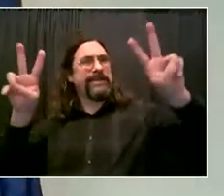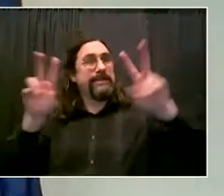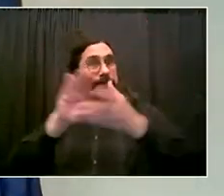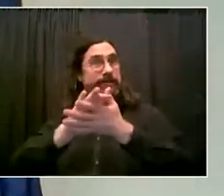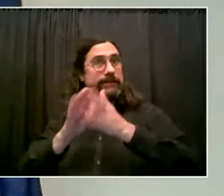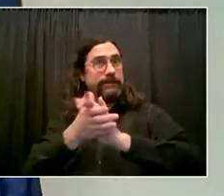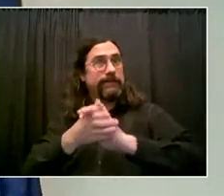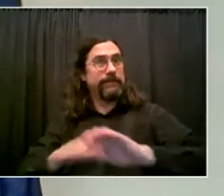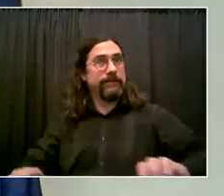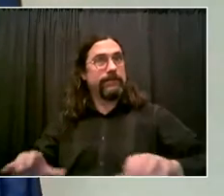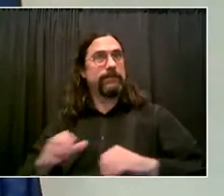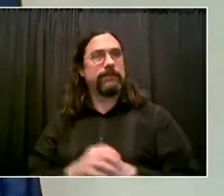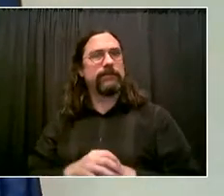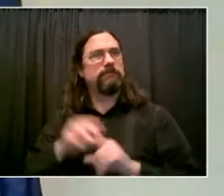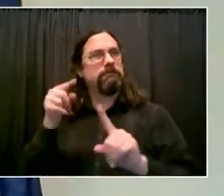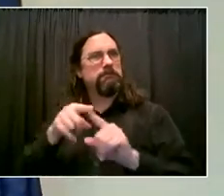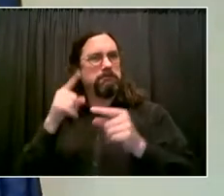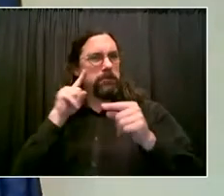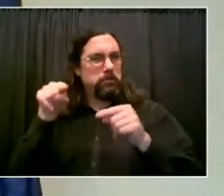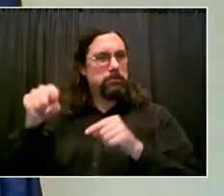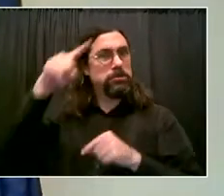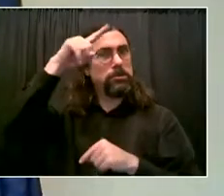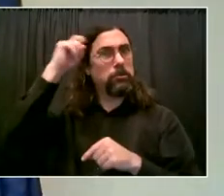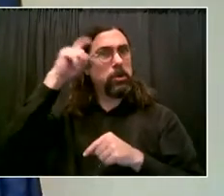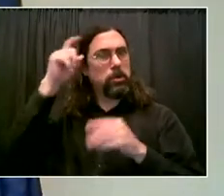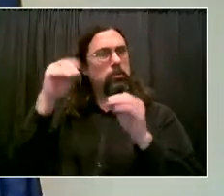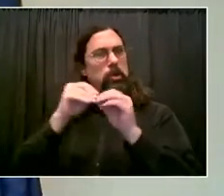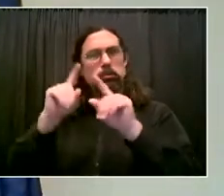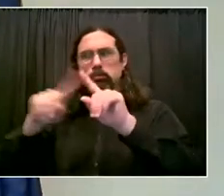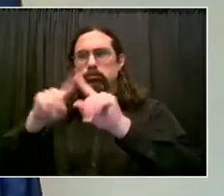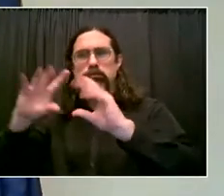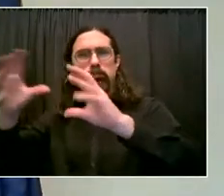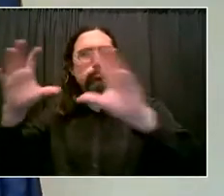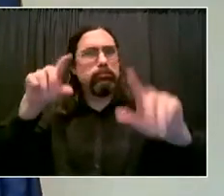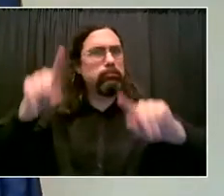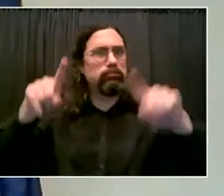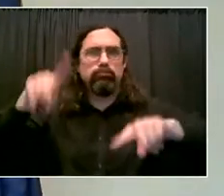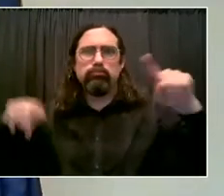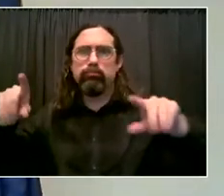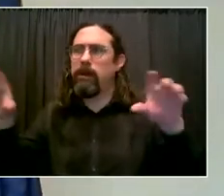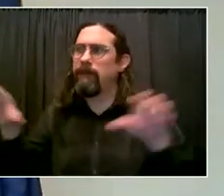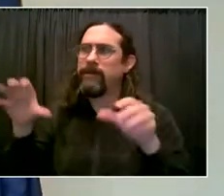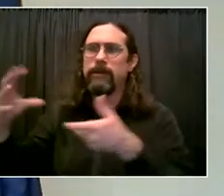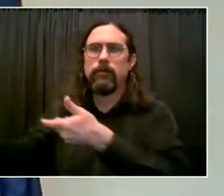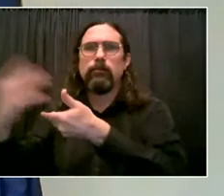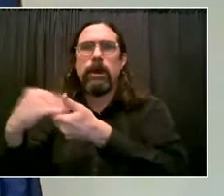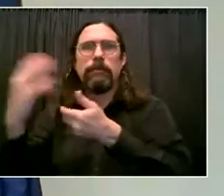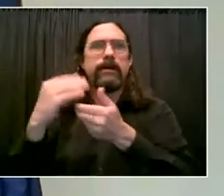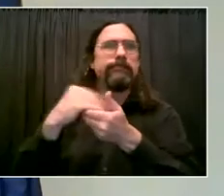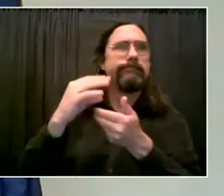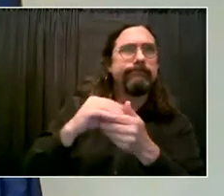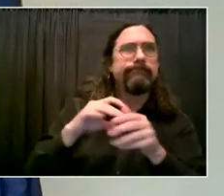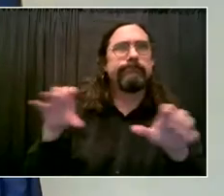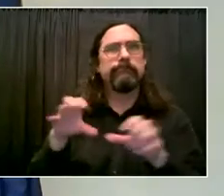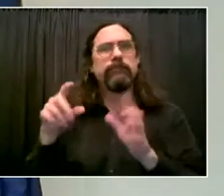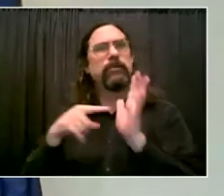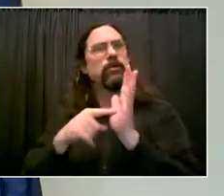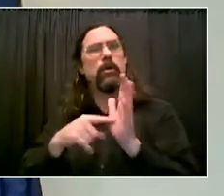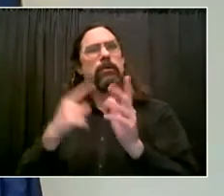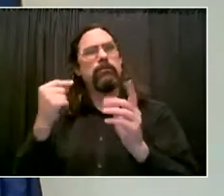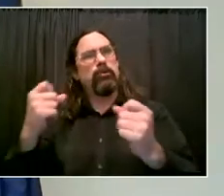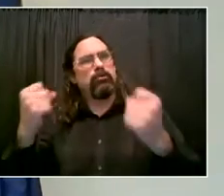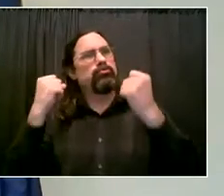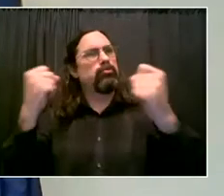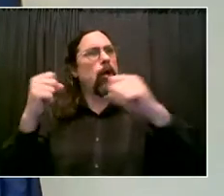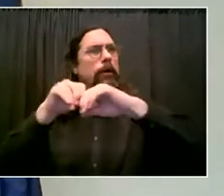reform and be fair at the same time. And that's what I'm willing to do. So, these shootings now, I'm taking them very seriously. I have a team